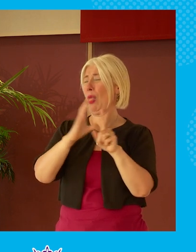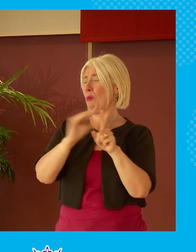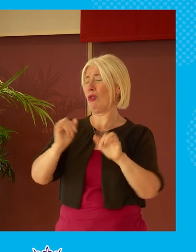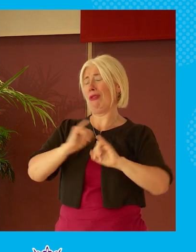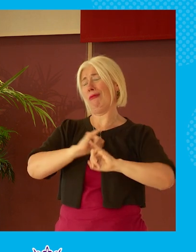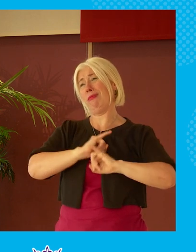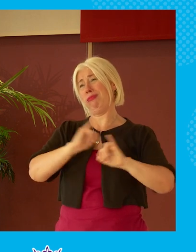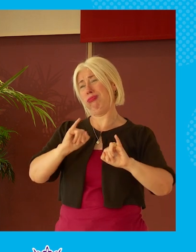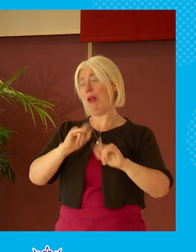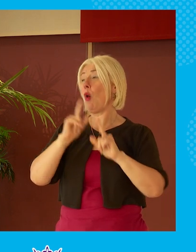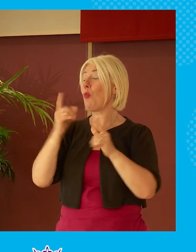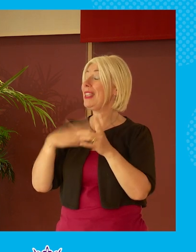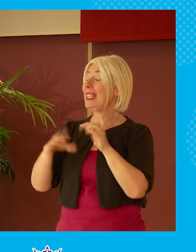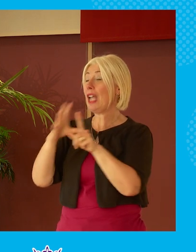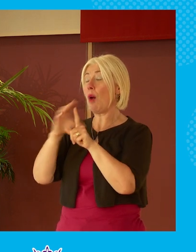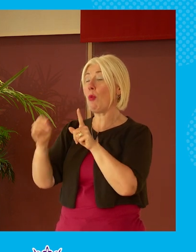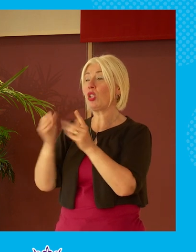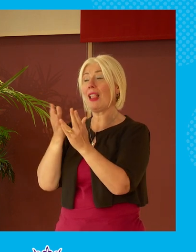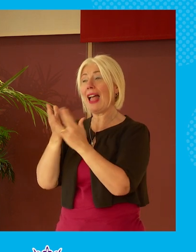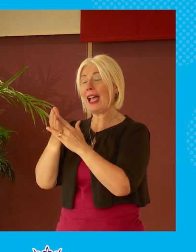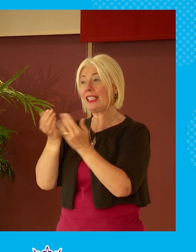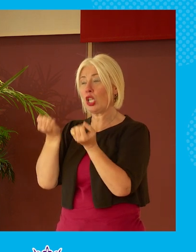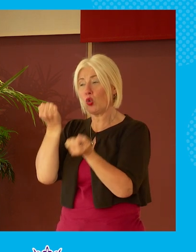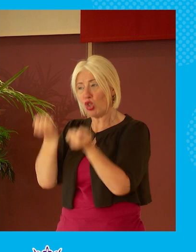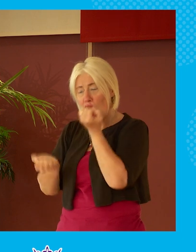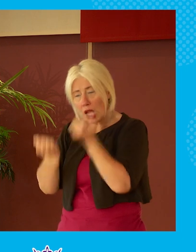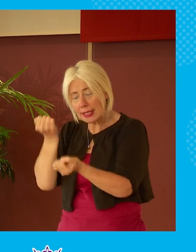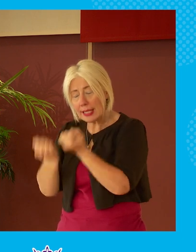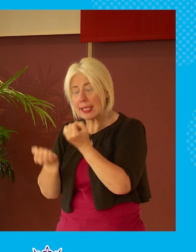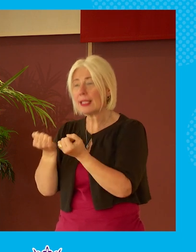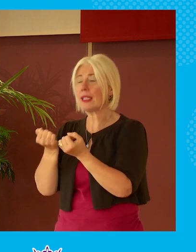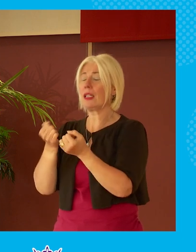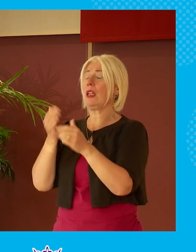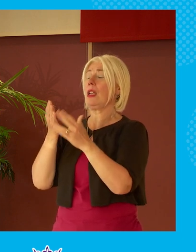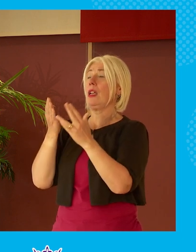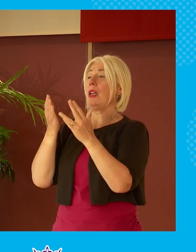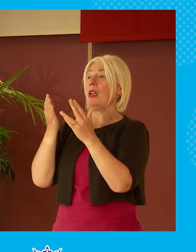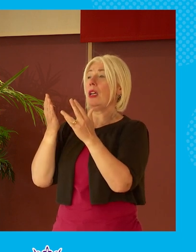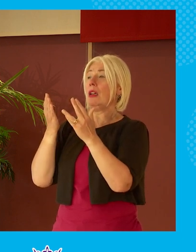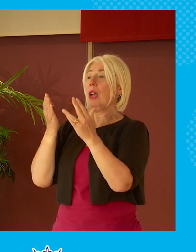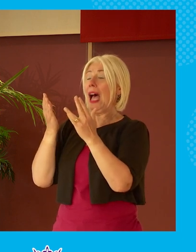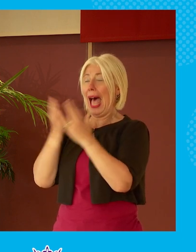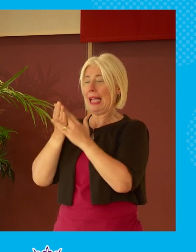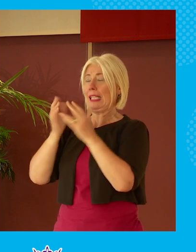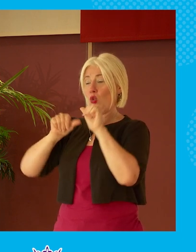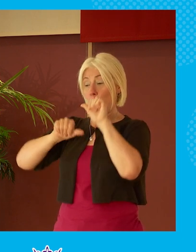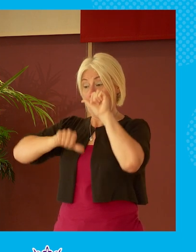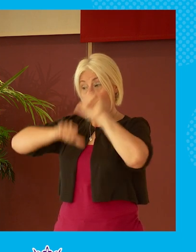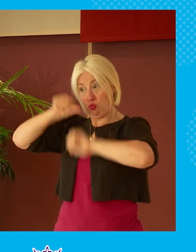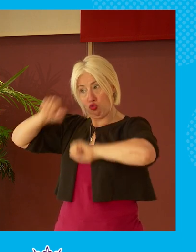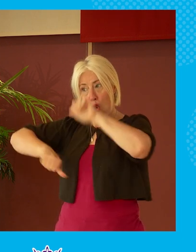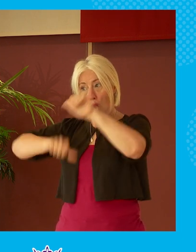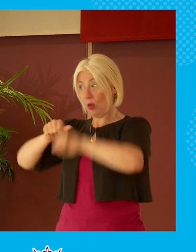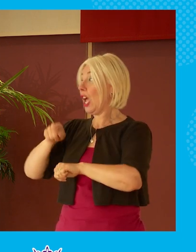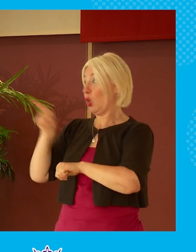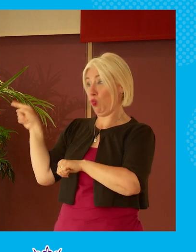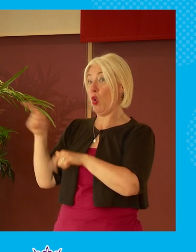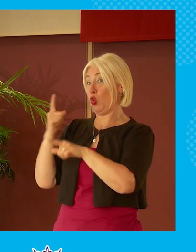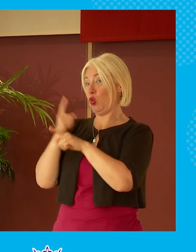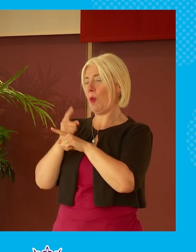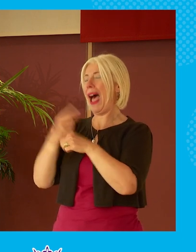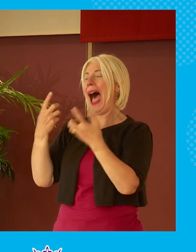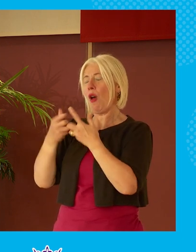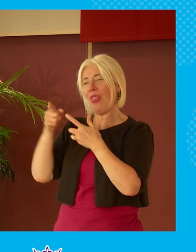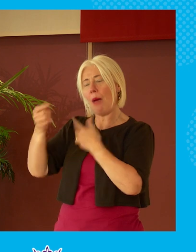access to justice and access to to really to get that process which you're talking about more